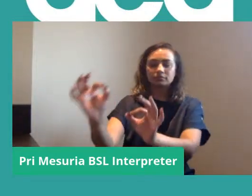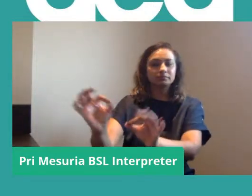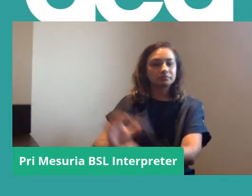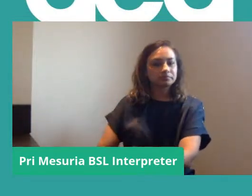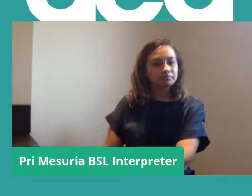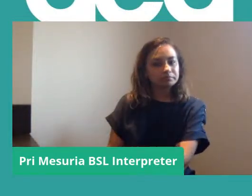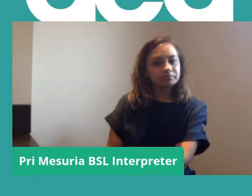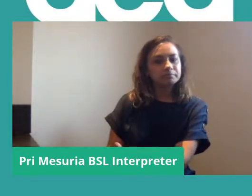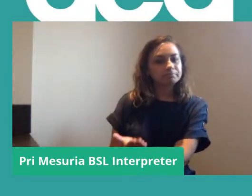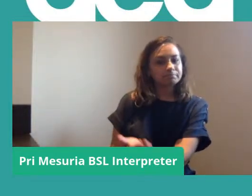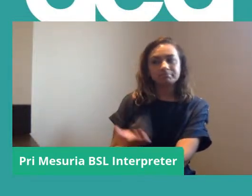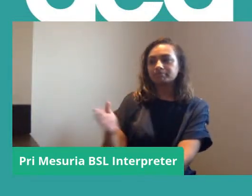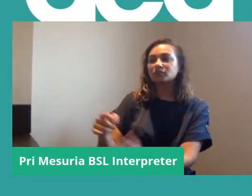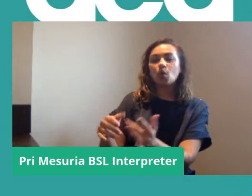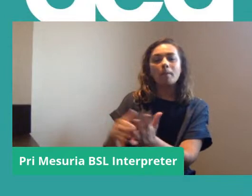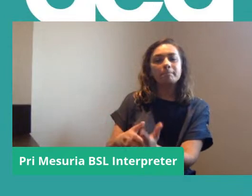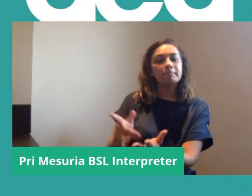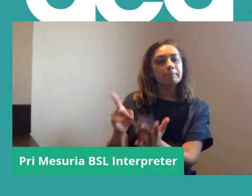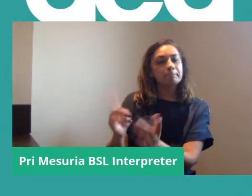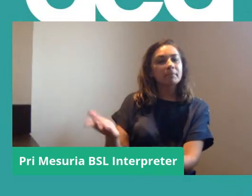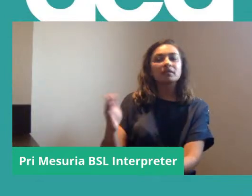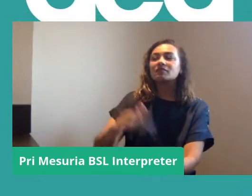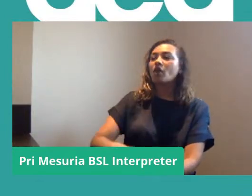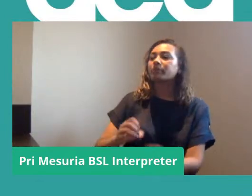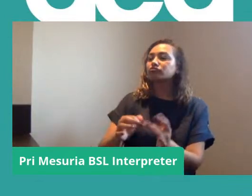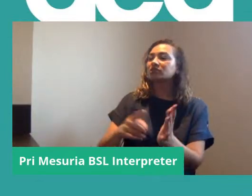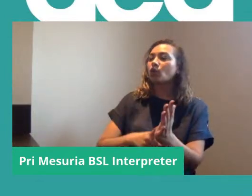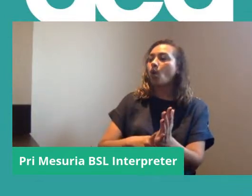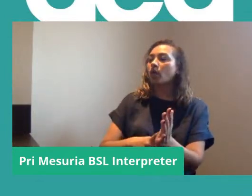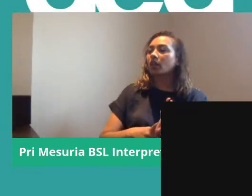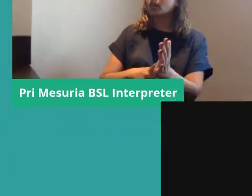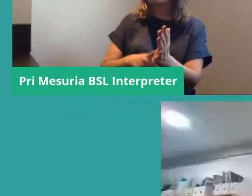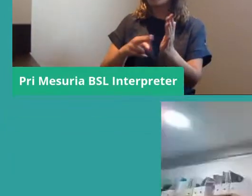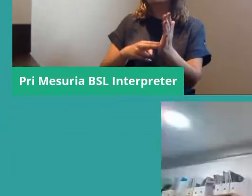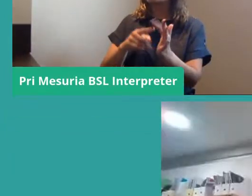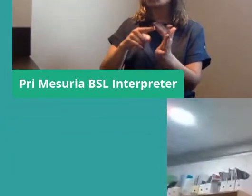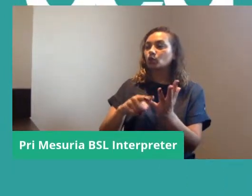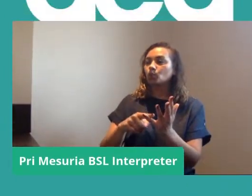Right, I'll hand over to Tom next, who is from Bristol, NEU.